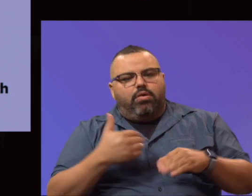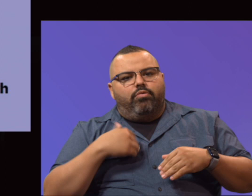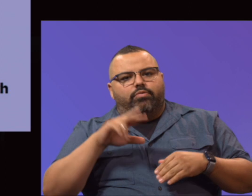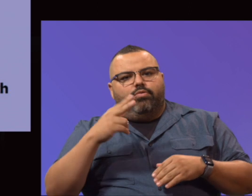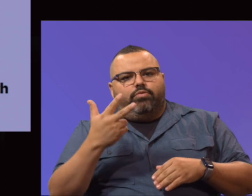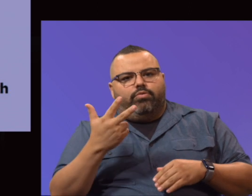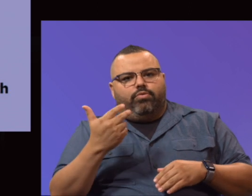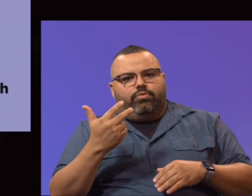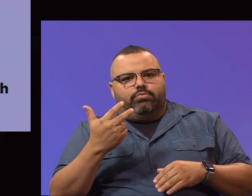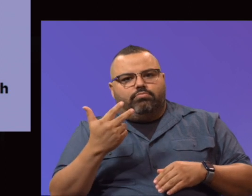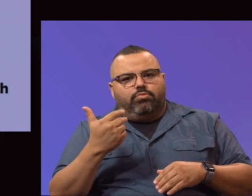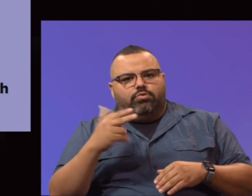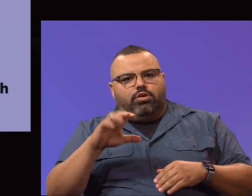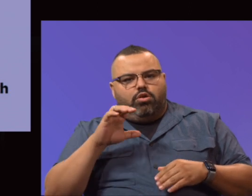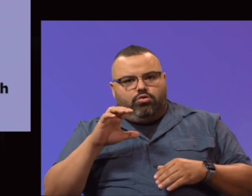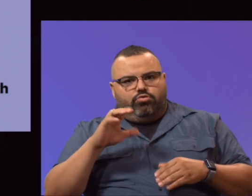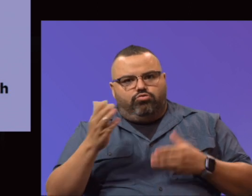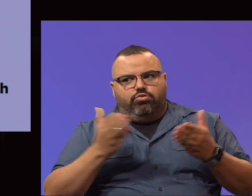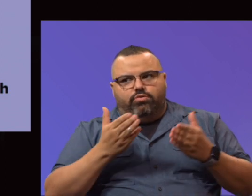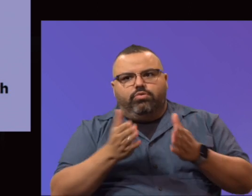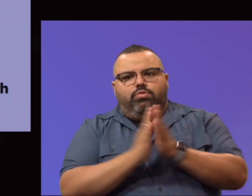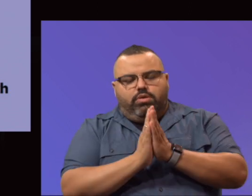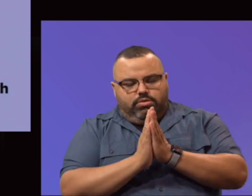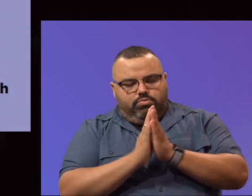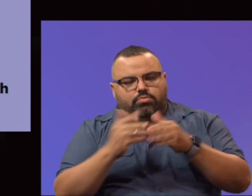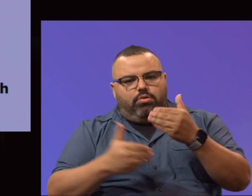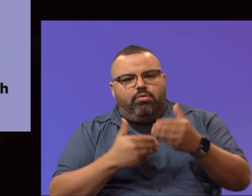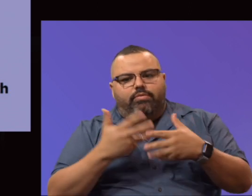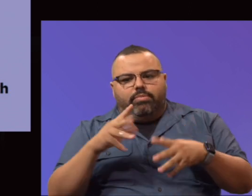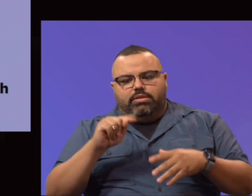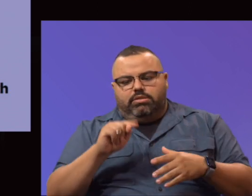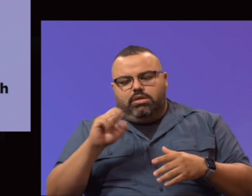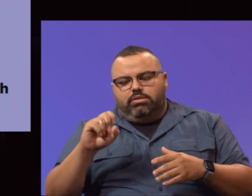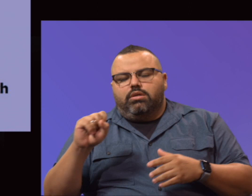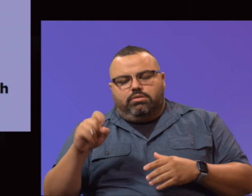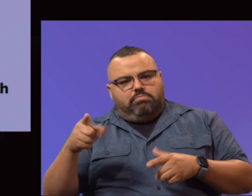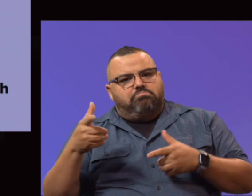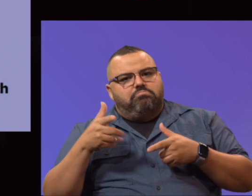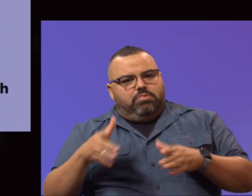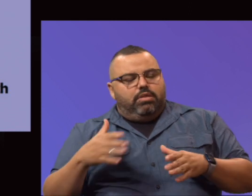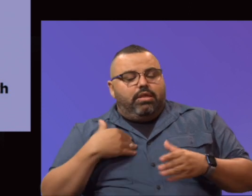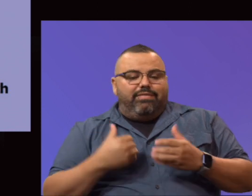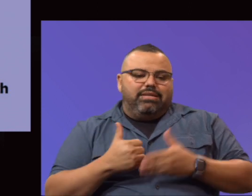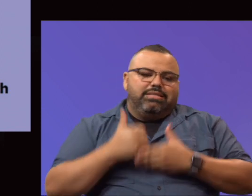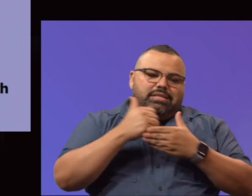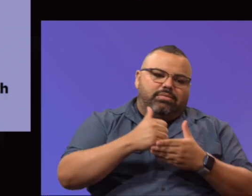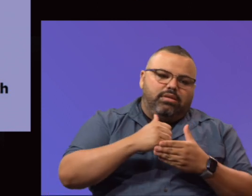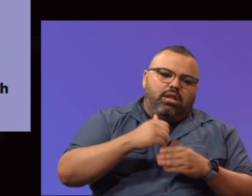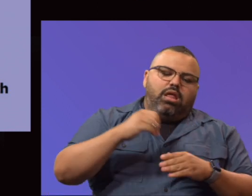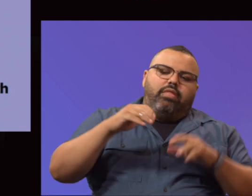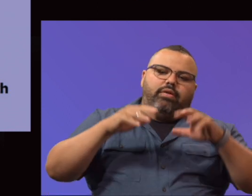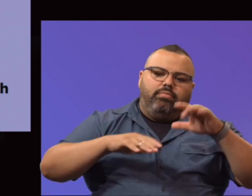and completed by TSS. They have assisted in the computer imaging for over